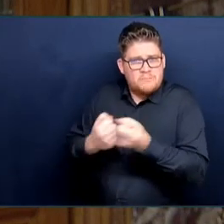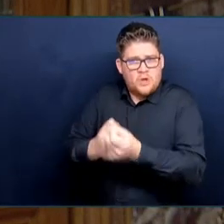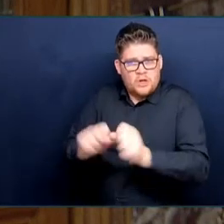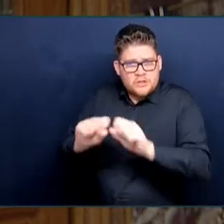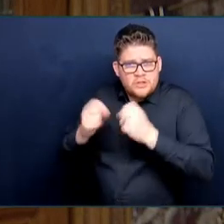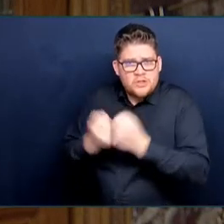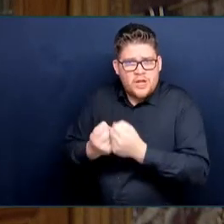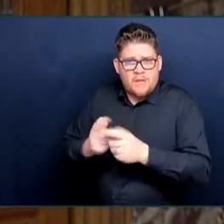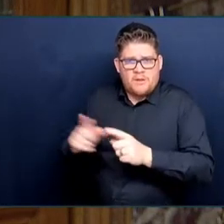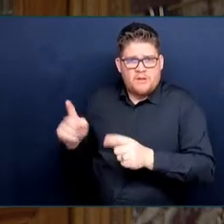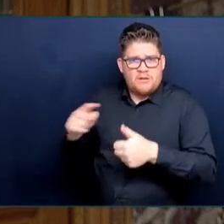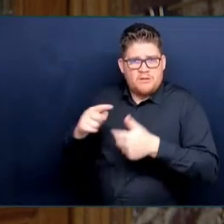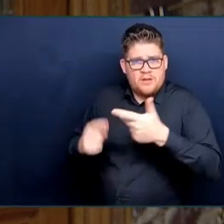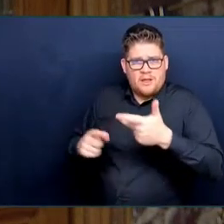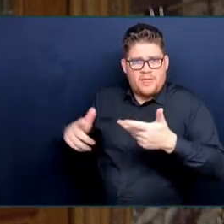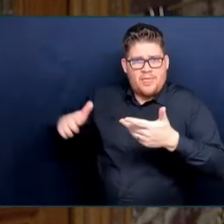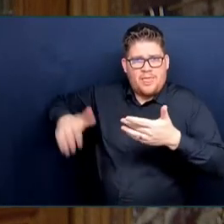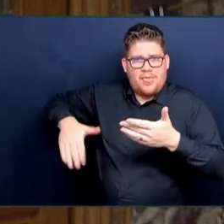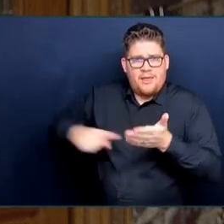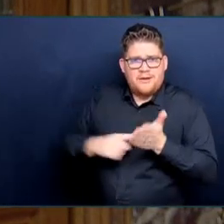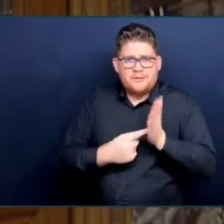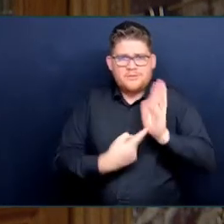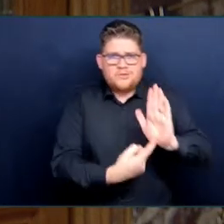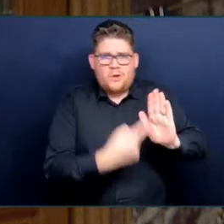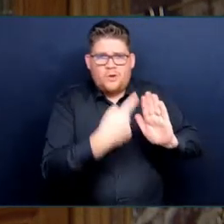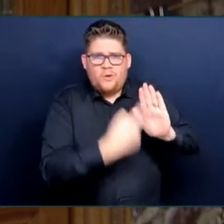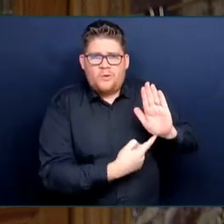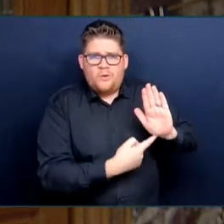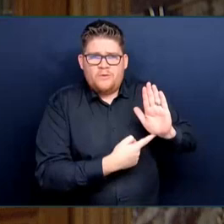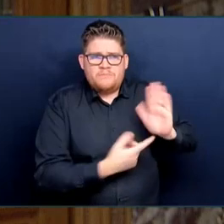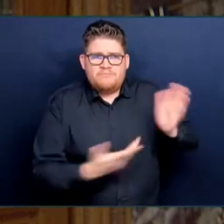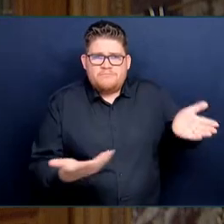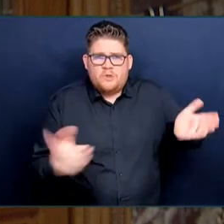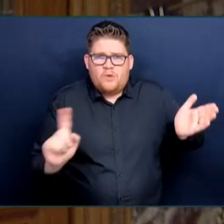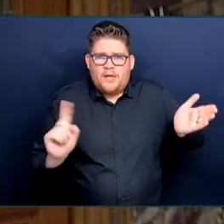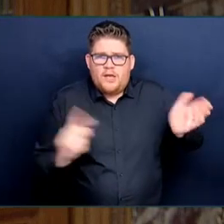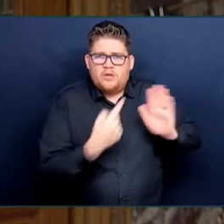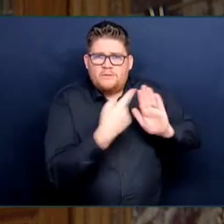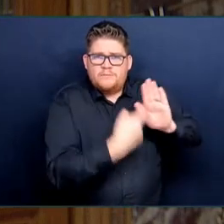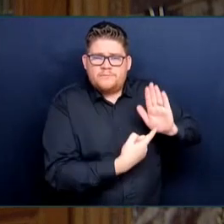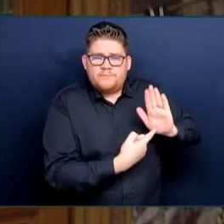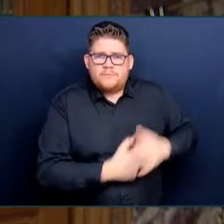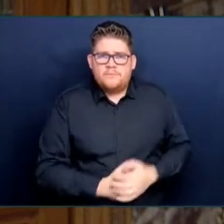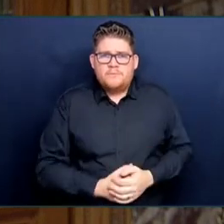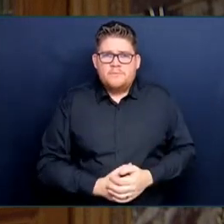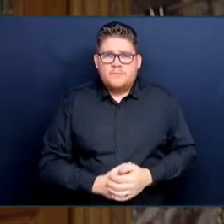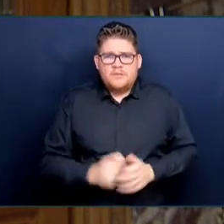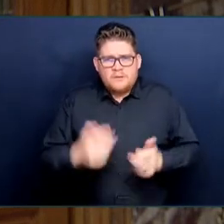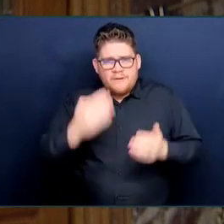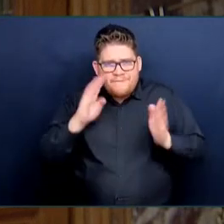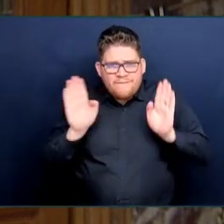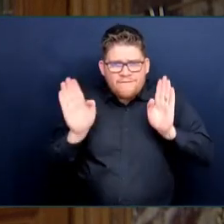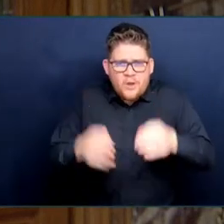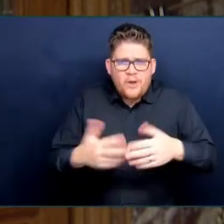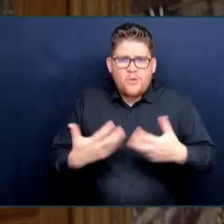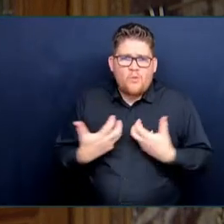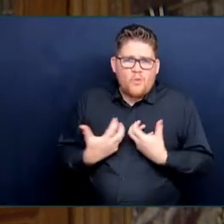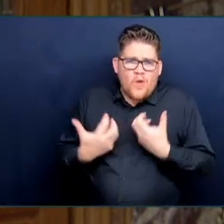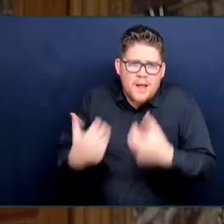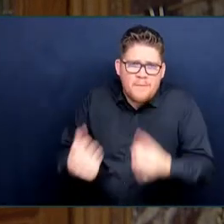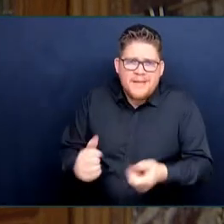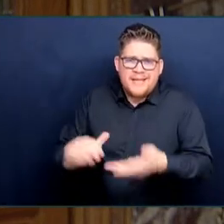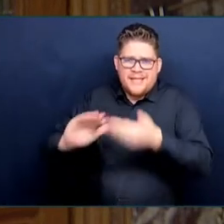focused on the well-being of British Columbians. The Premier has a majority government, a $6 billion surplus and an $80 billion